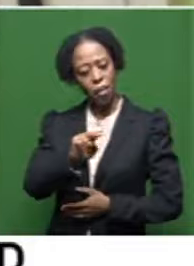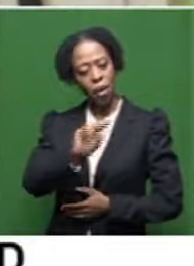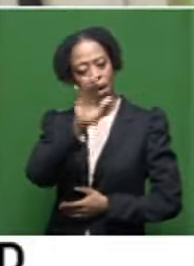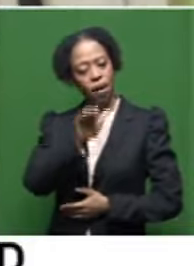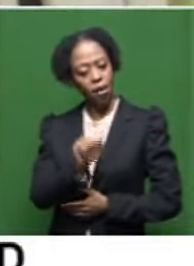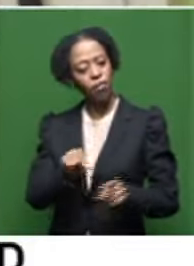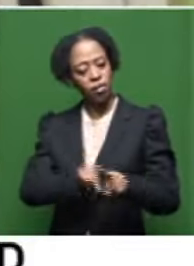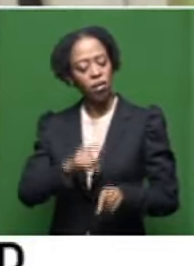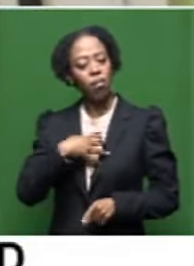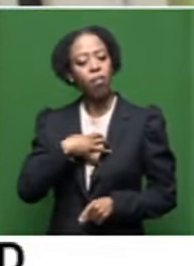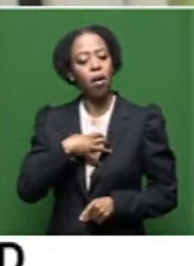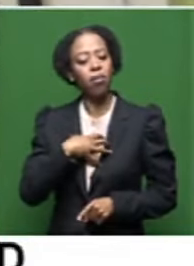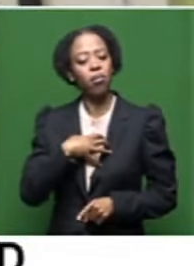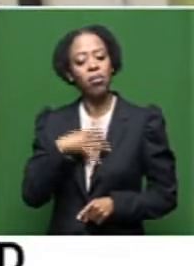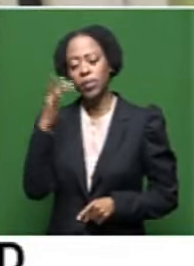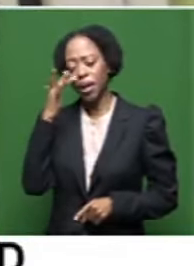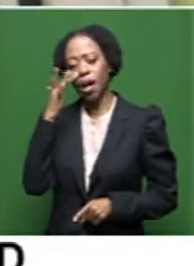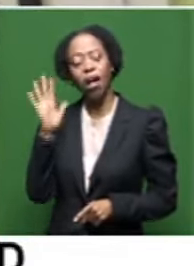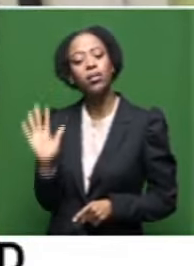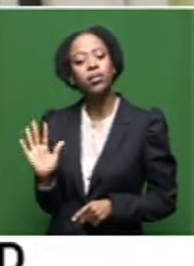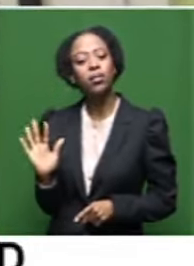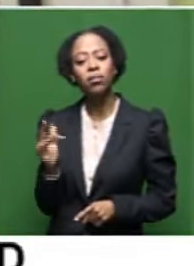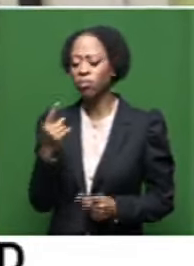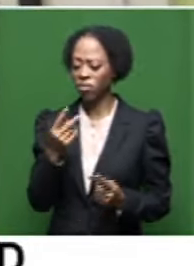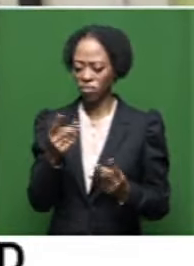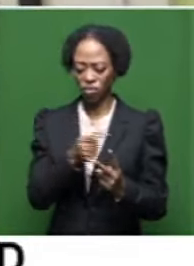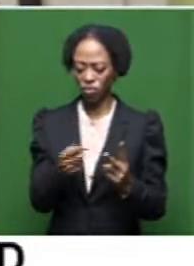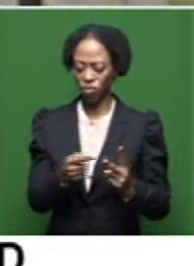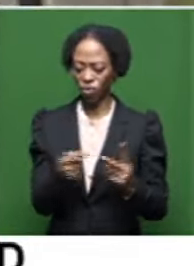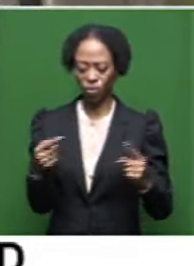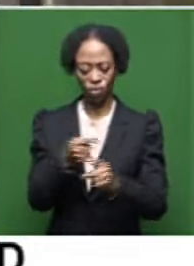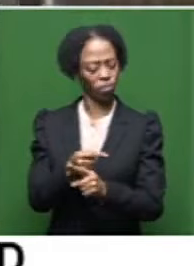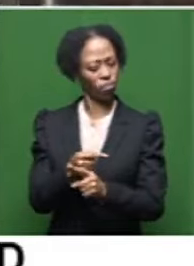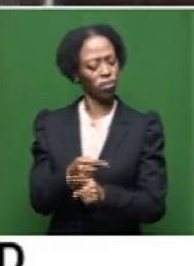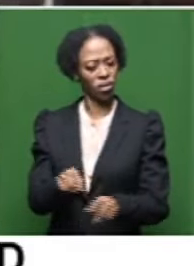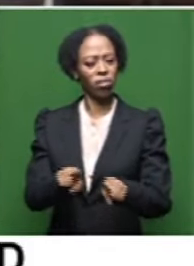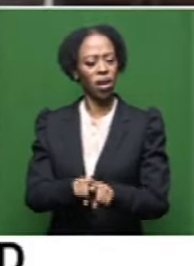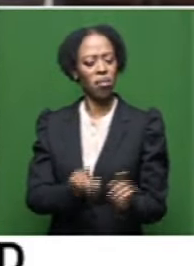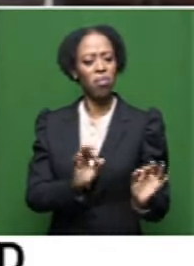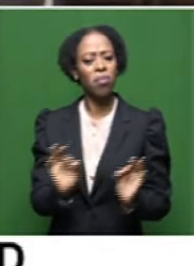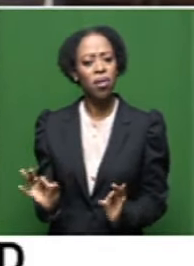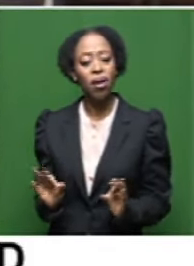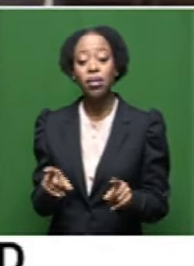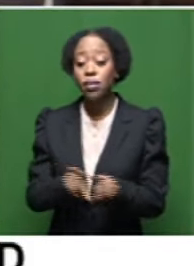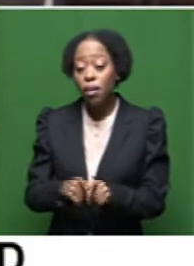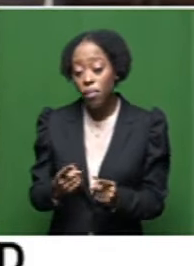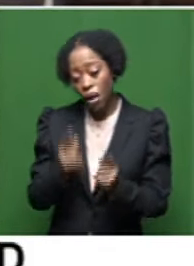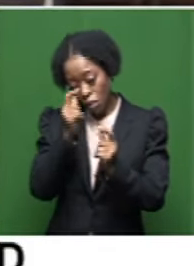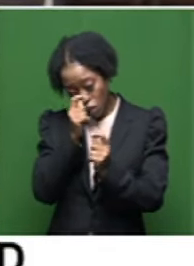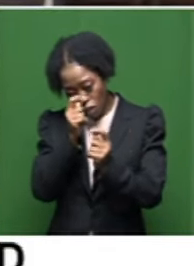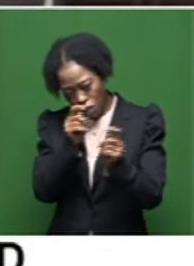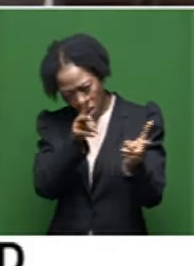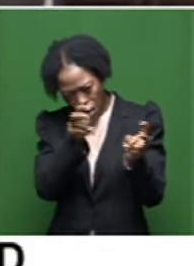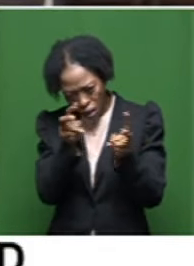with the same pride that he wore his coloredness. And he didn't see the two as a contradiction. I think by observing him,